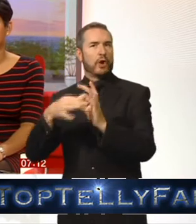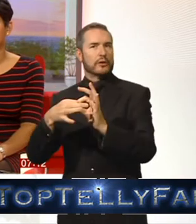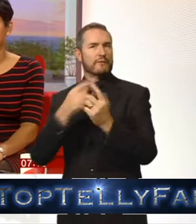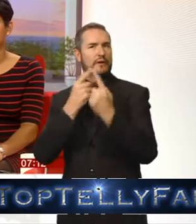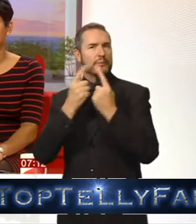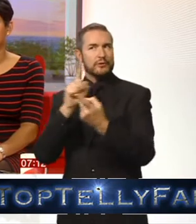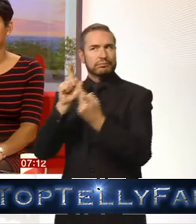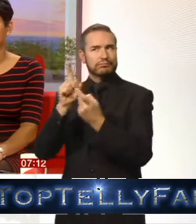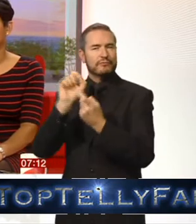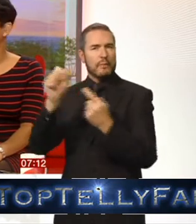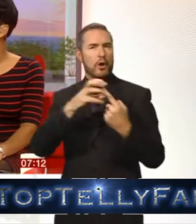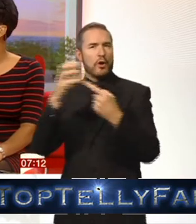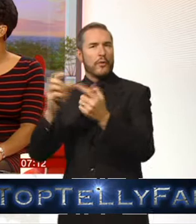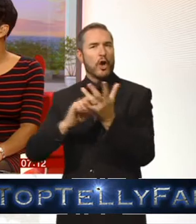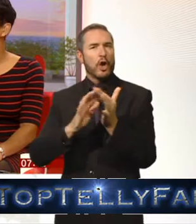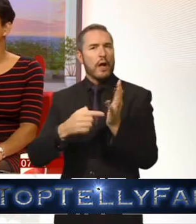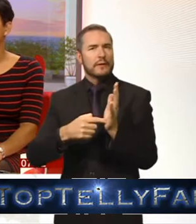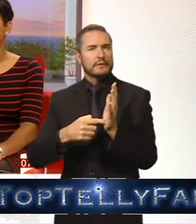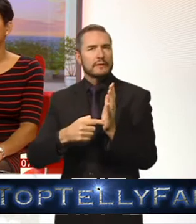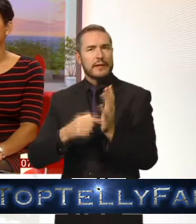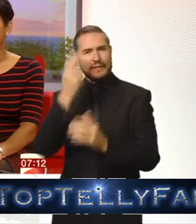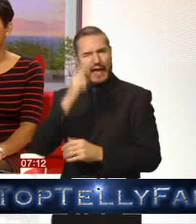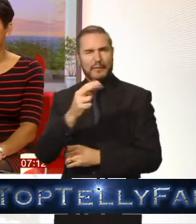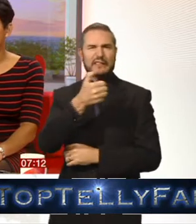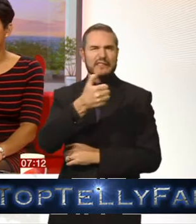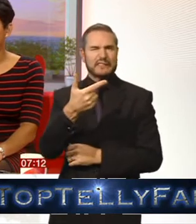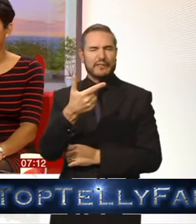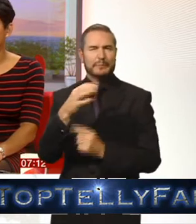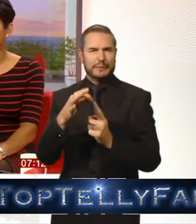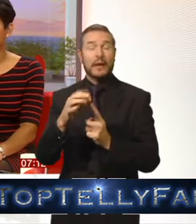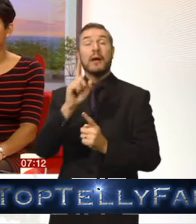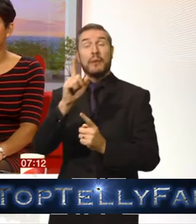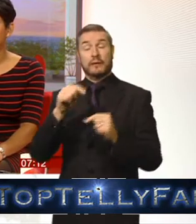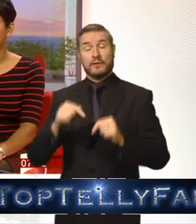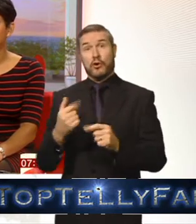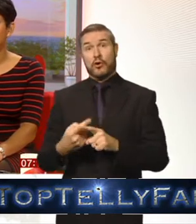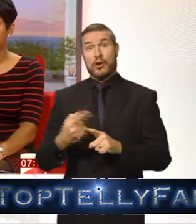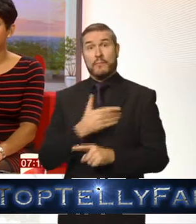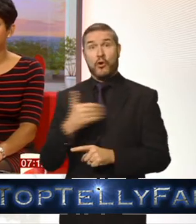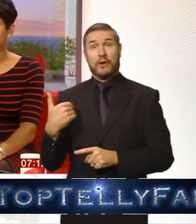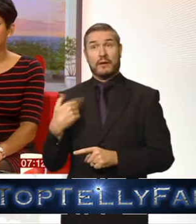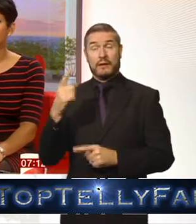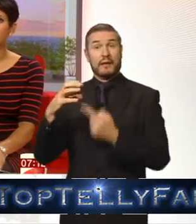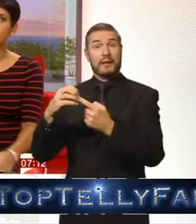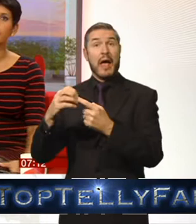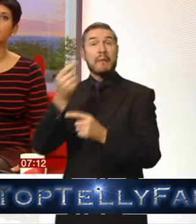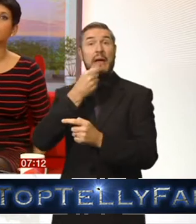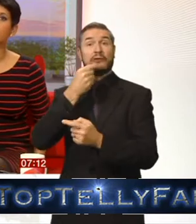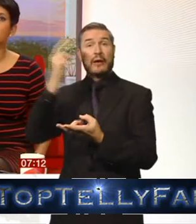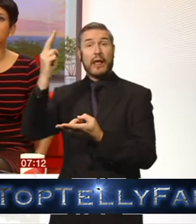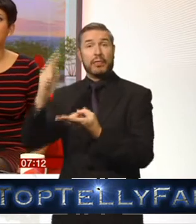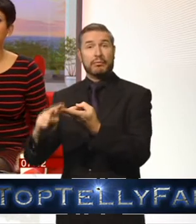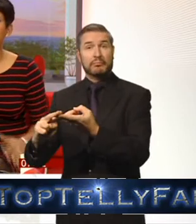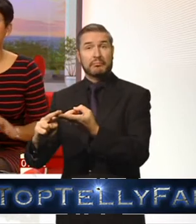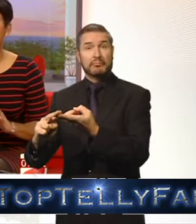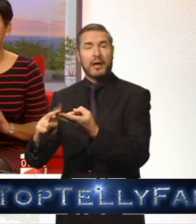earth from the surface of comet 67P in the early hours of this morning though it ran out of power the European Space Agency